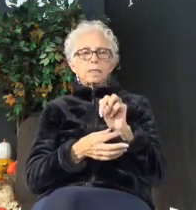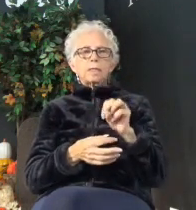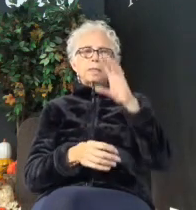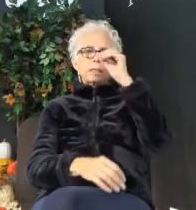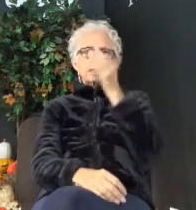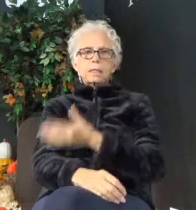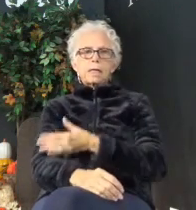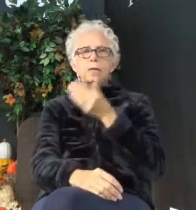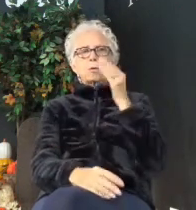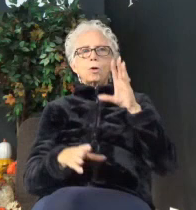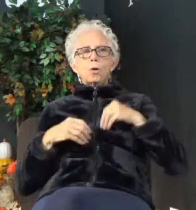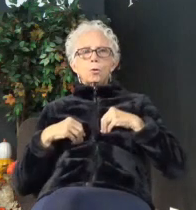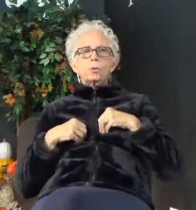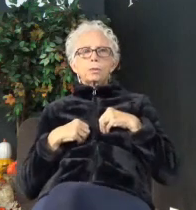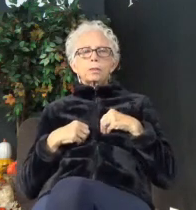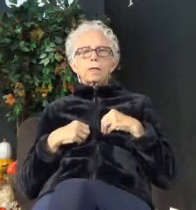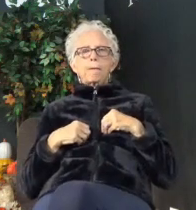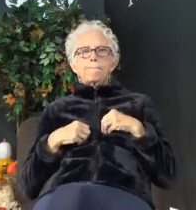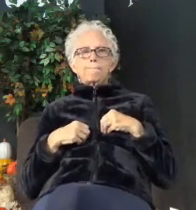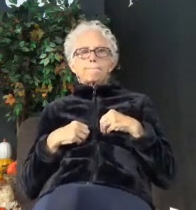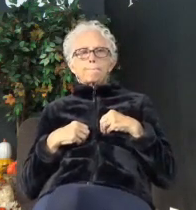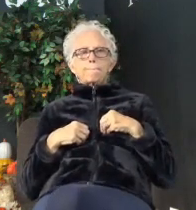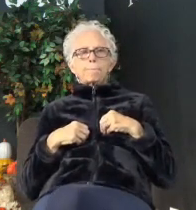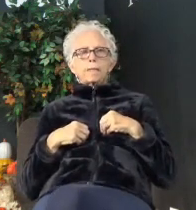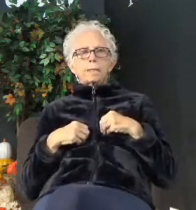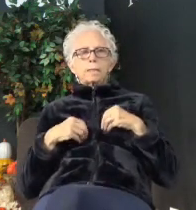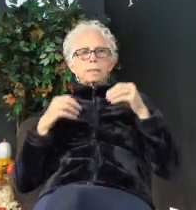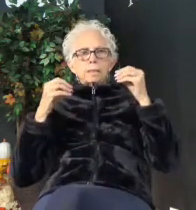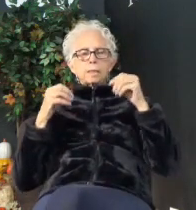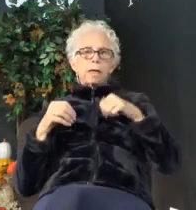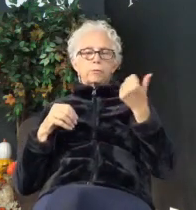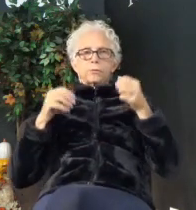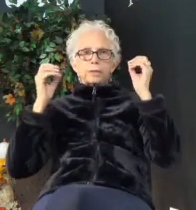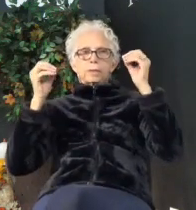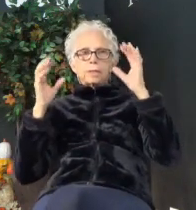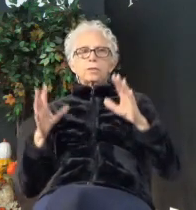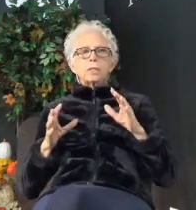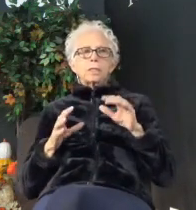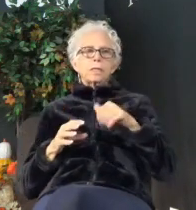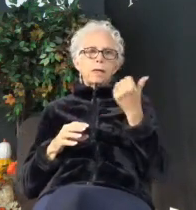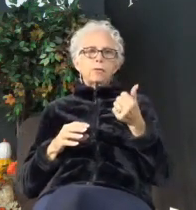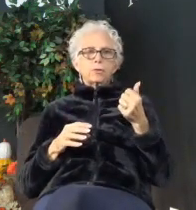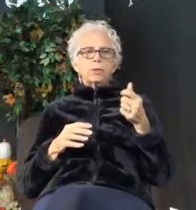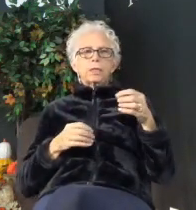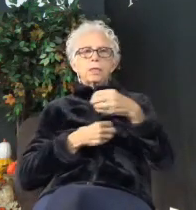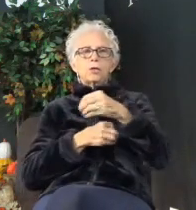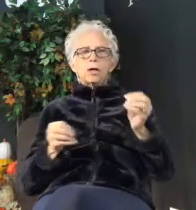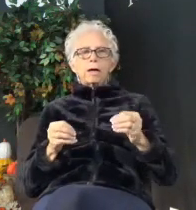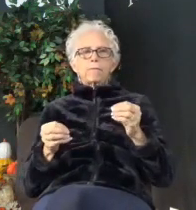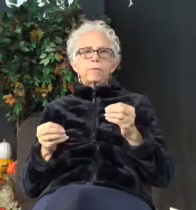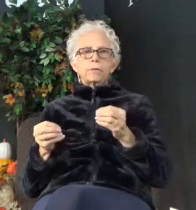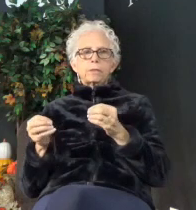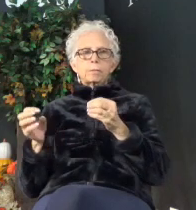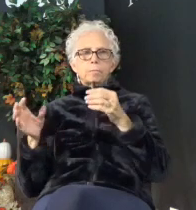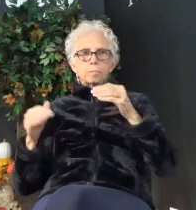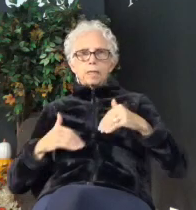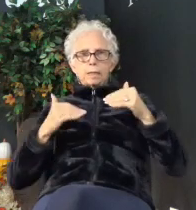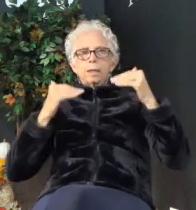owns a business. I've got another daughter who's a teacher, another one who's working as an office manager, who's been promoted and promoted.